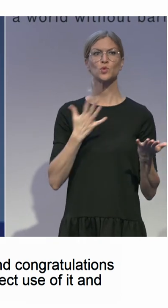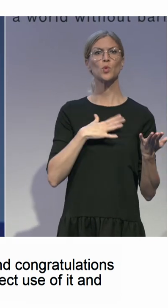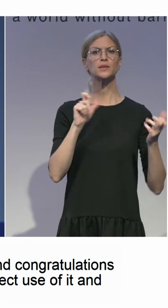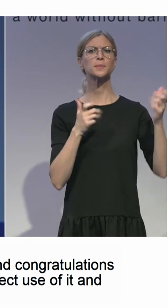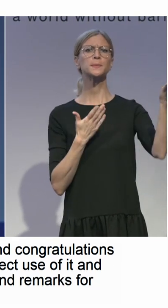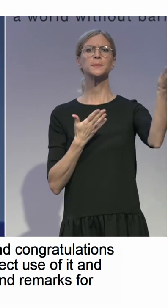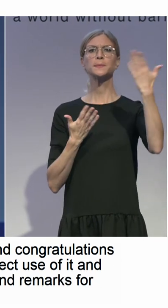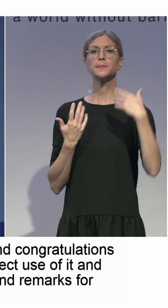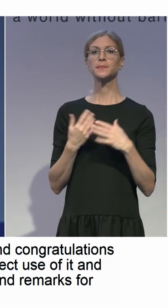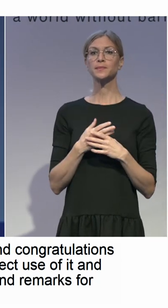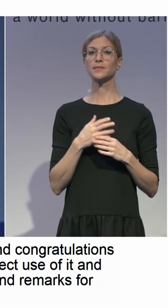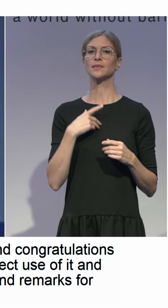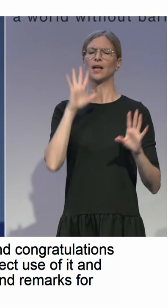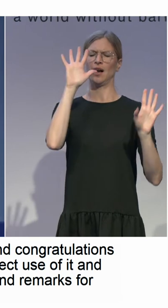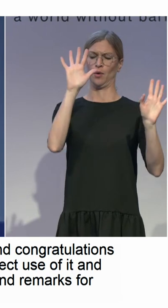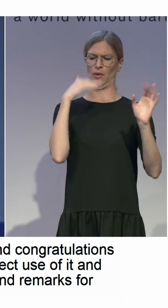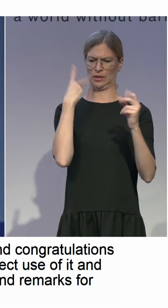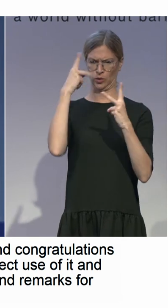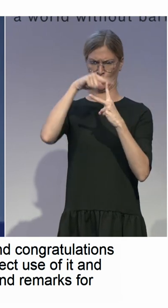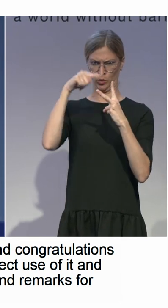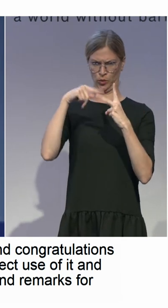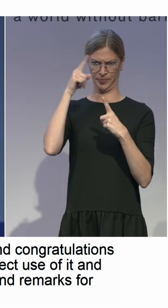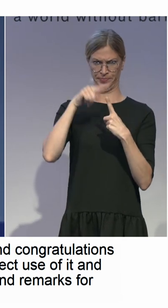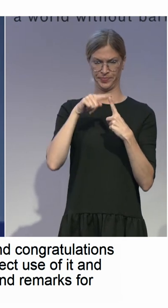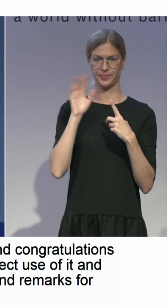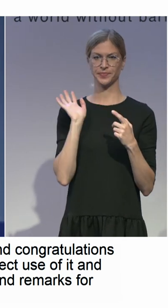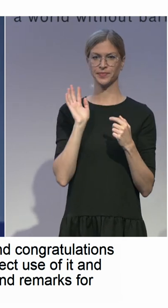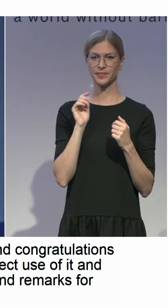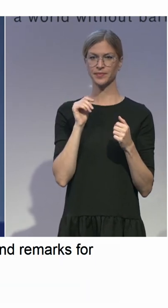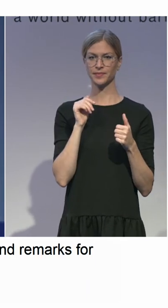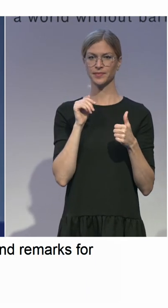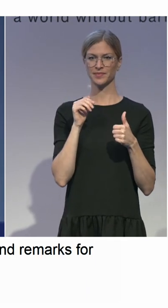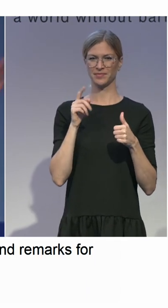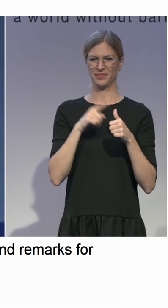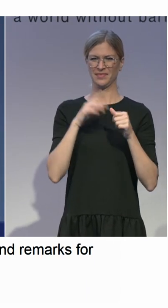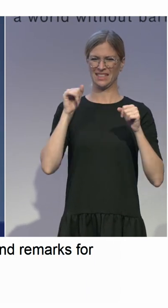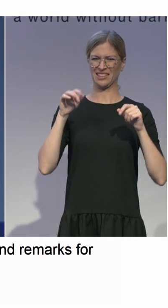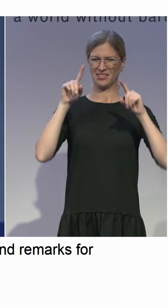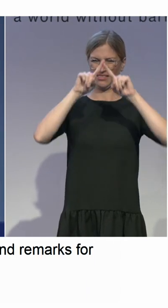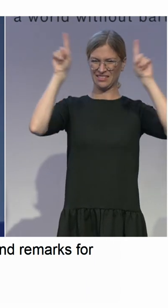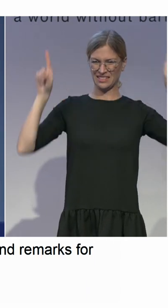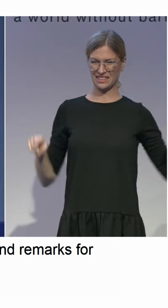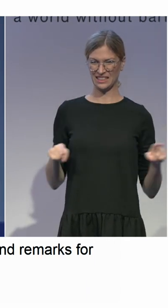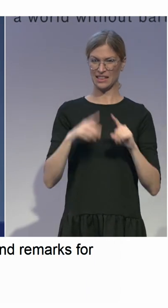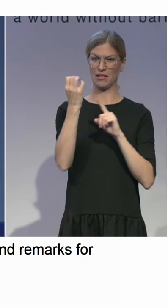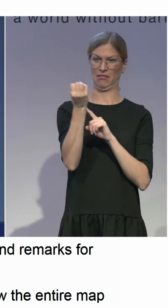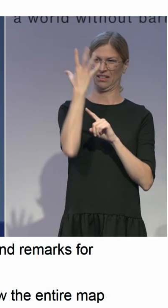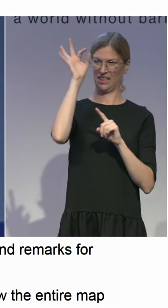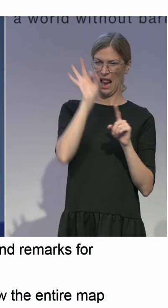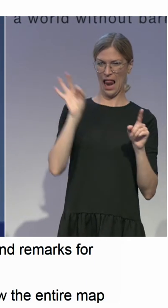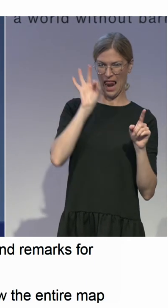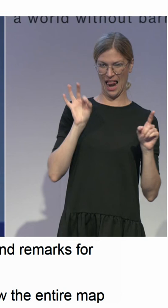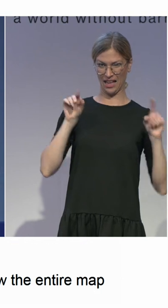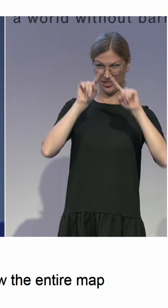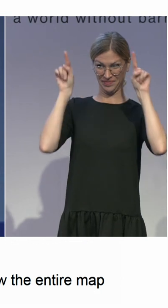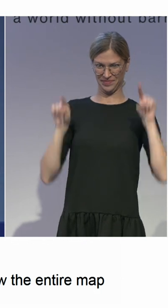say two things. Maybe we could show the entire map that Petra drew while we are inviting questions and